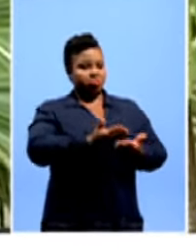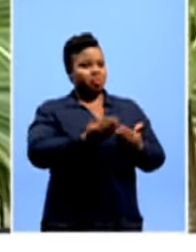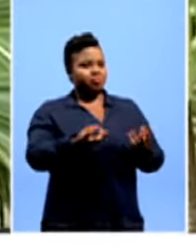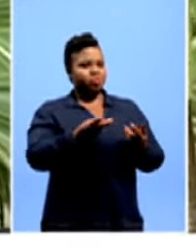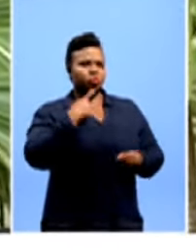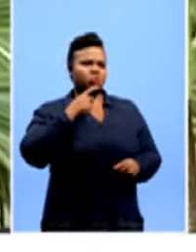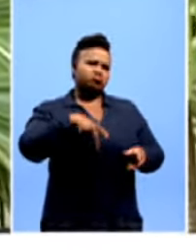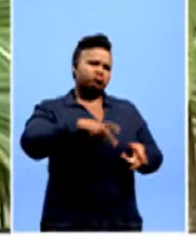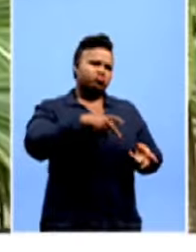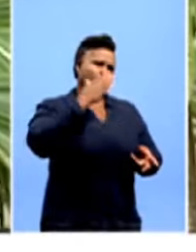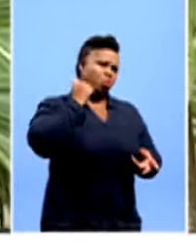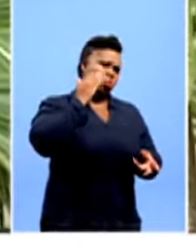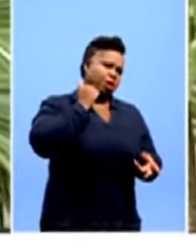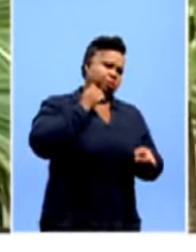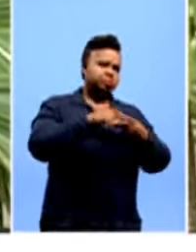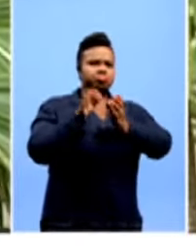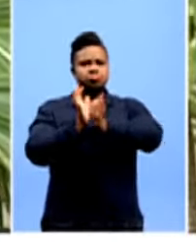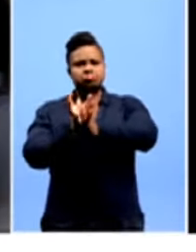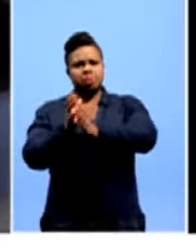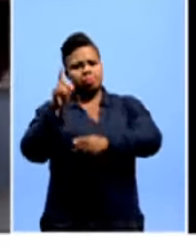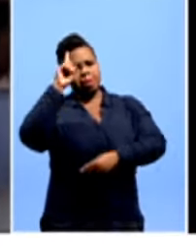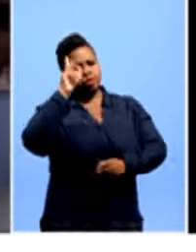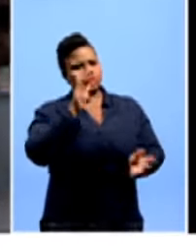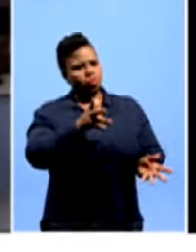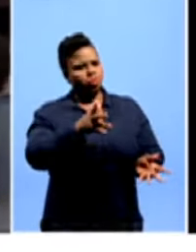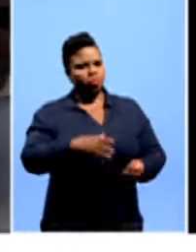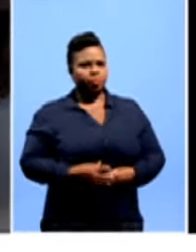are still saying rugby is for whites, football is for blacks.